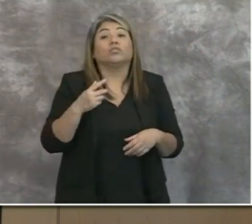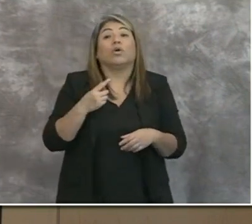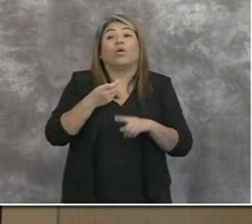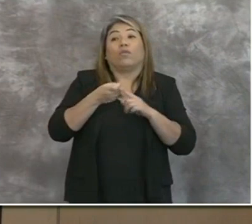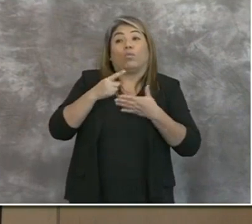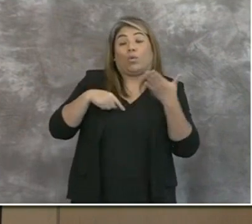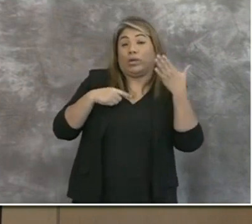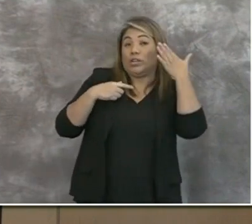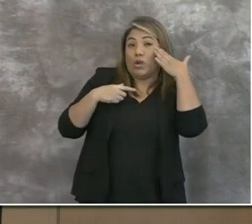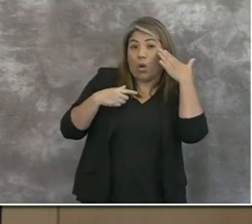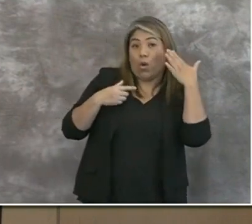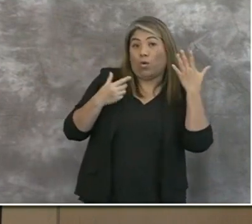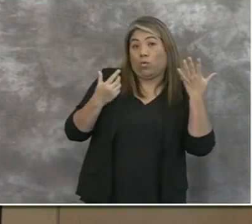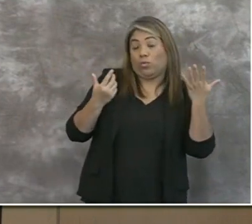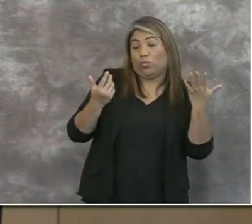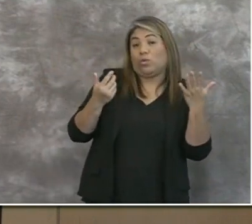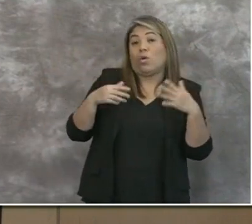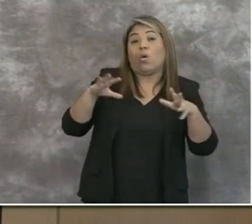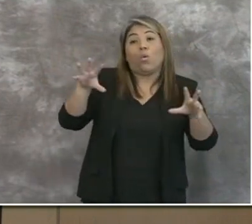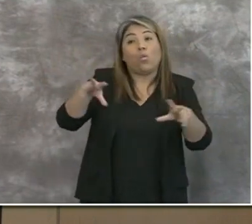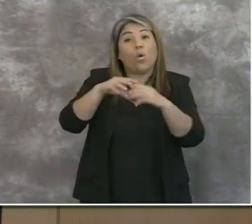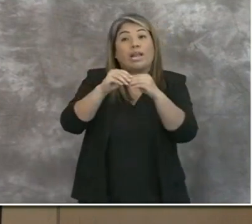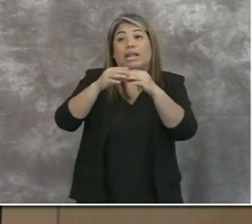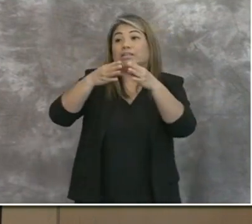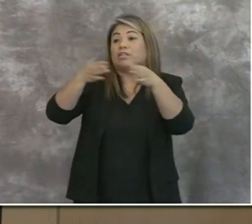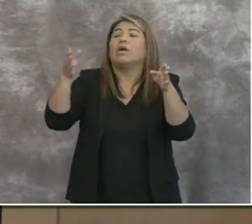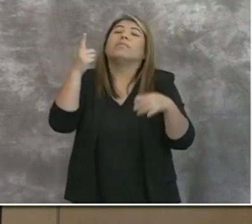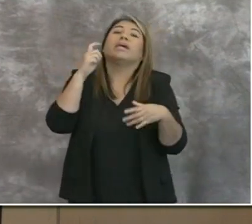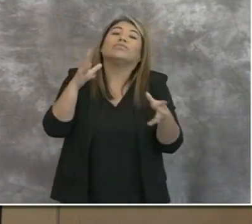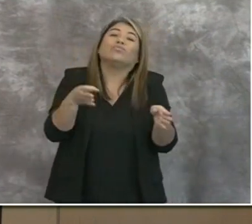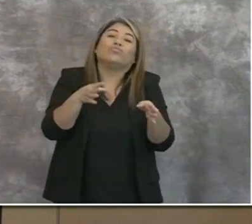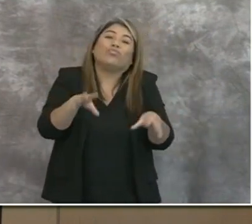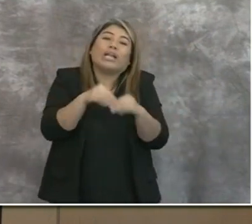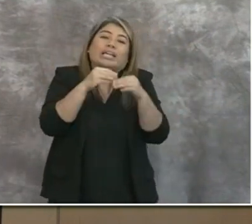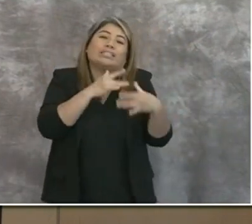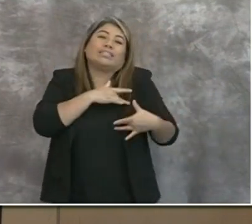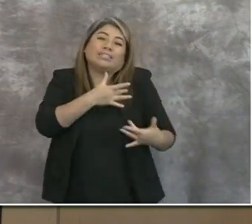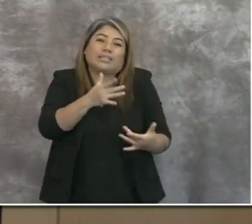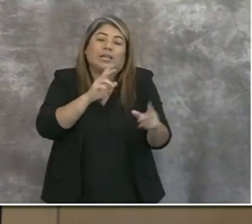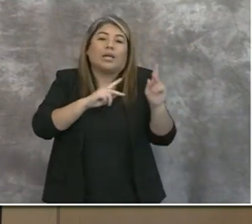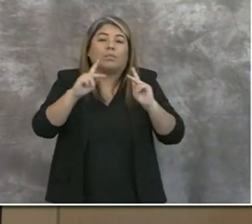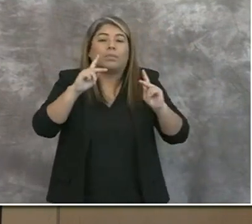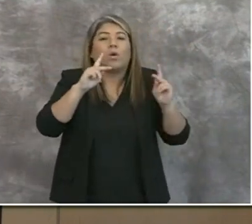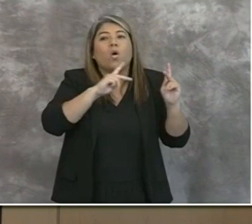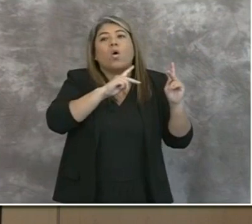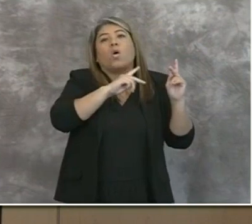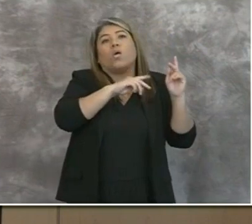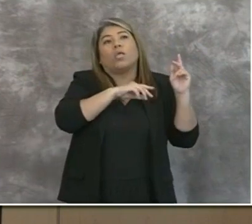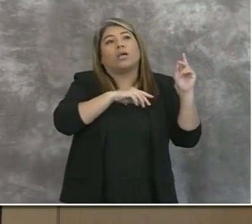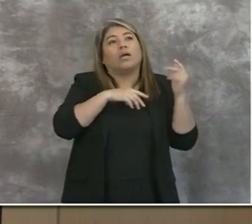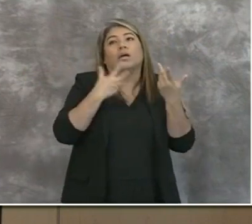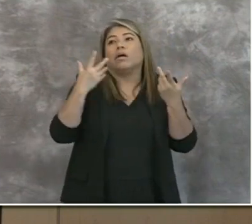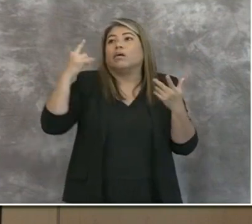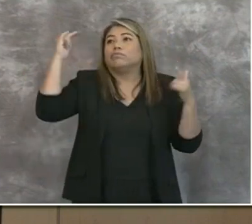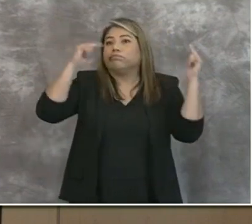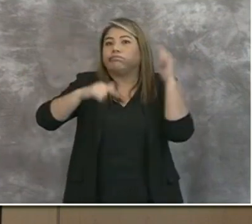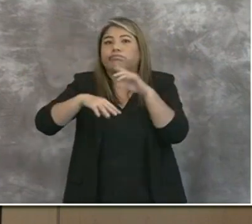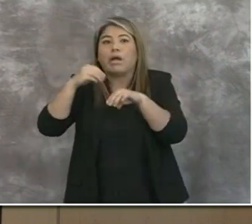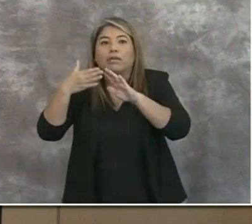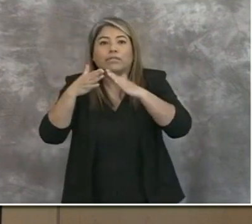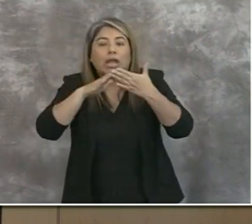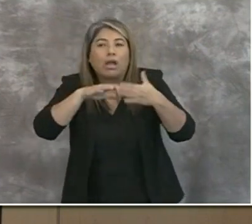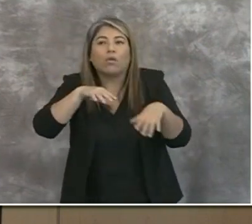we know, weddings in general, because weddings usually entail people coming from out of town, from